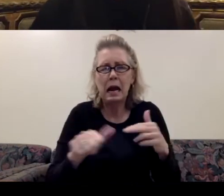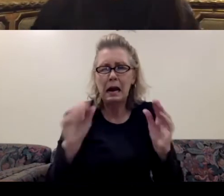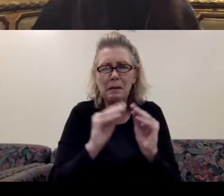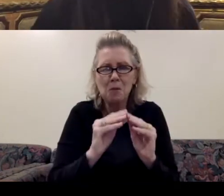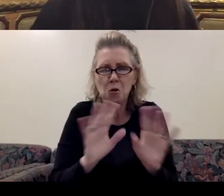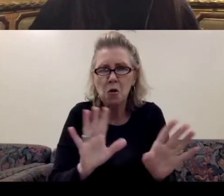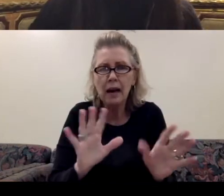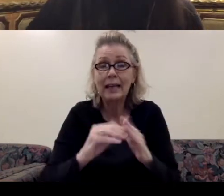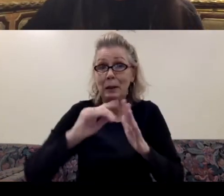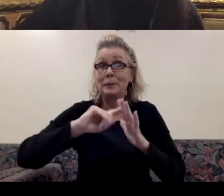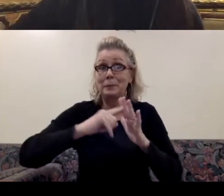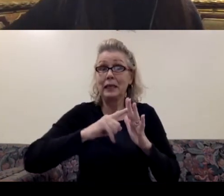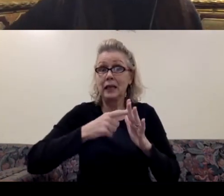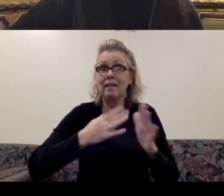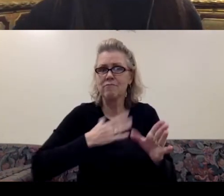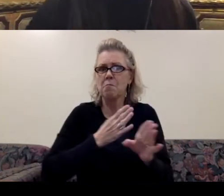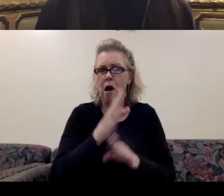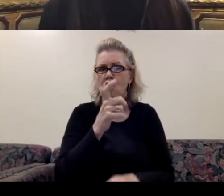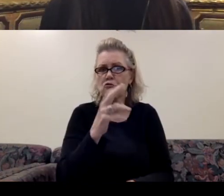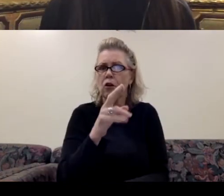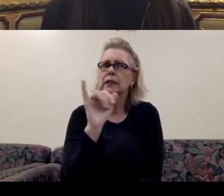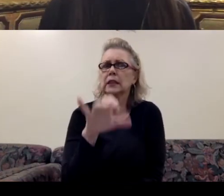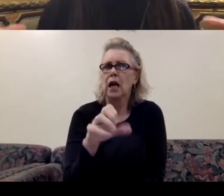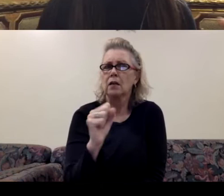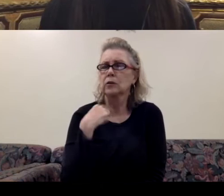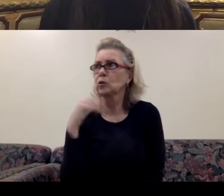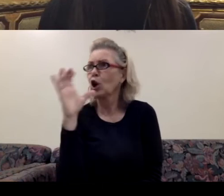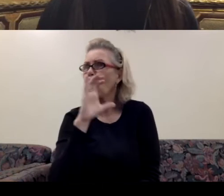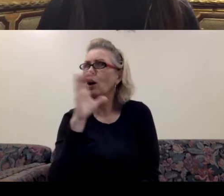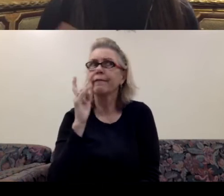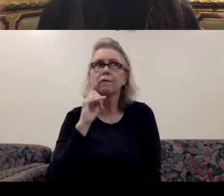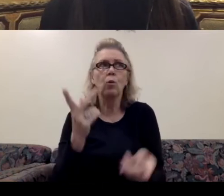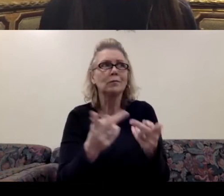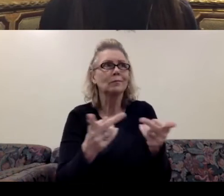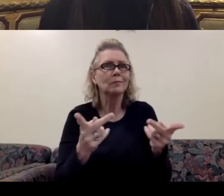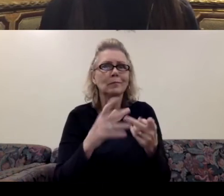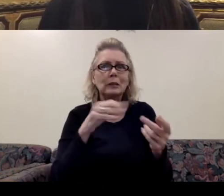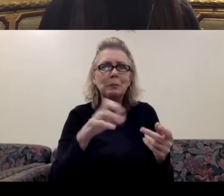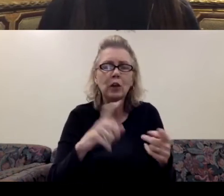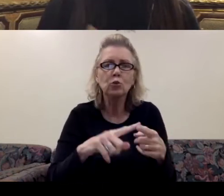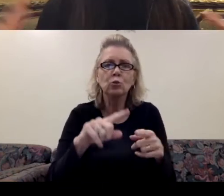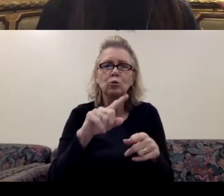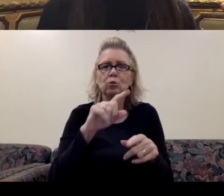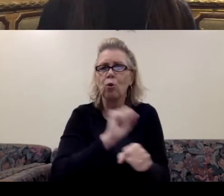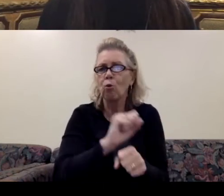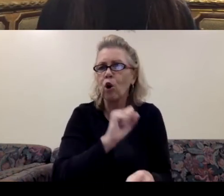my career, I definitely was looking for a space to work, a workshop, to having a